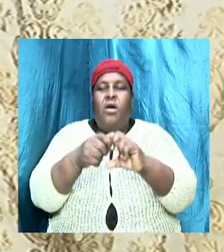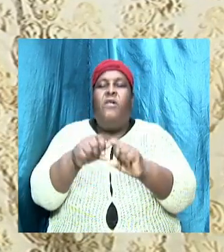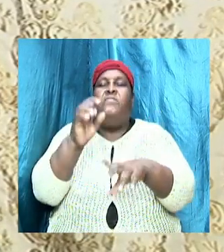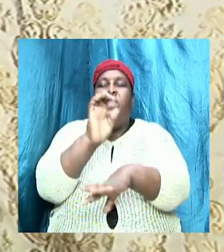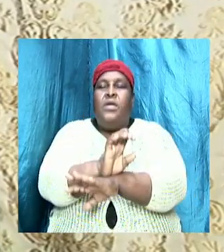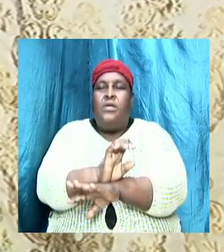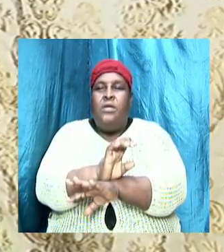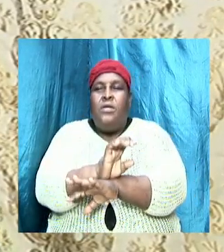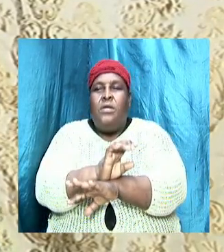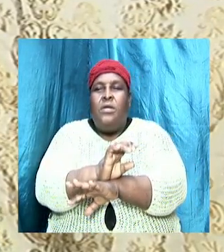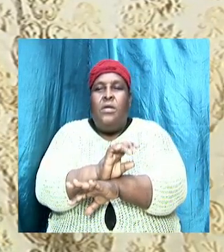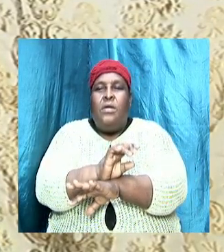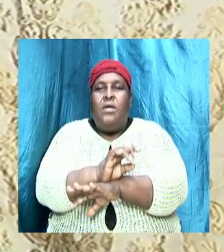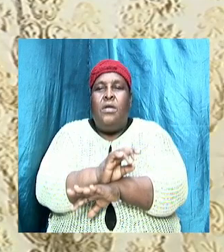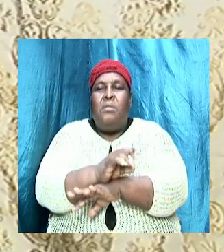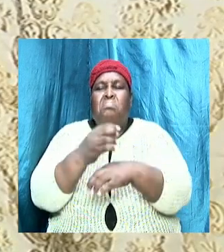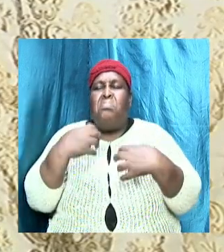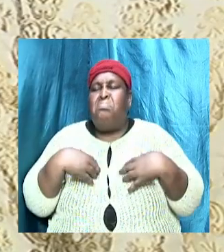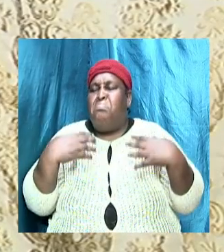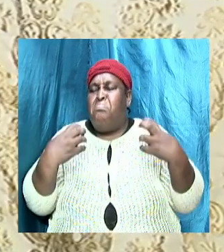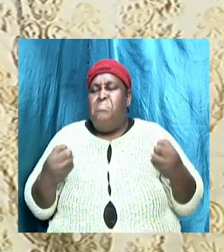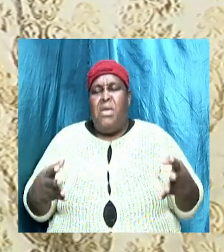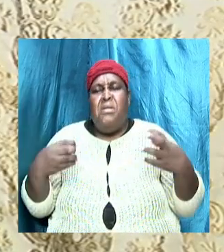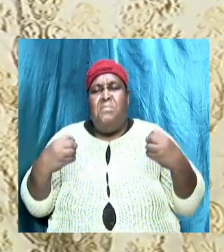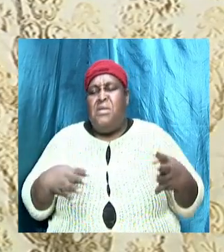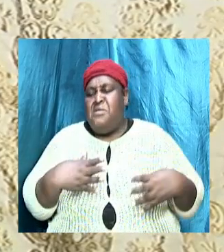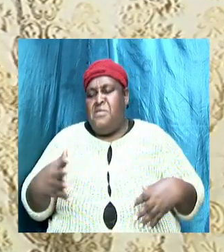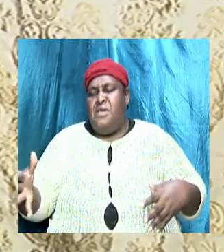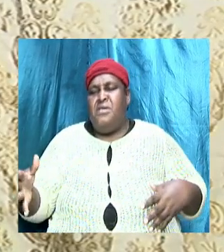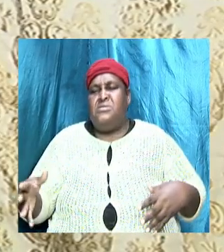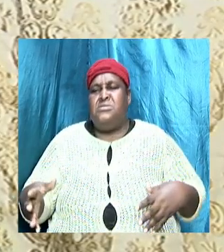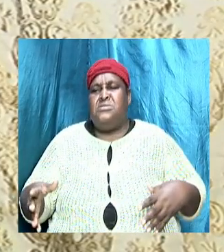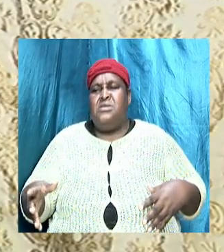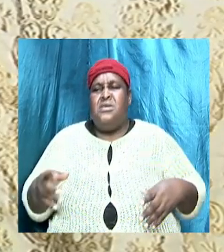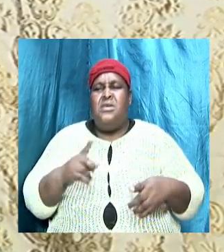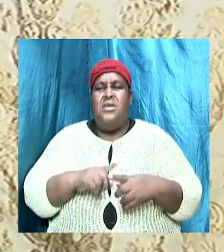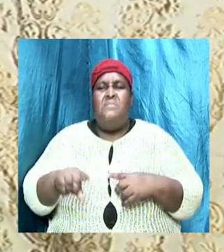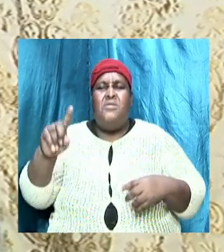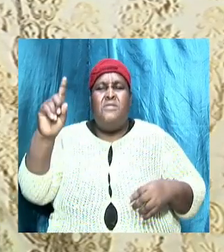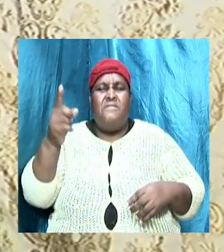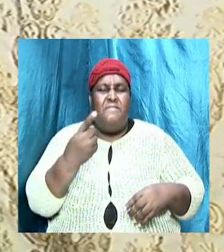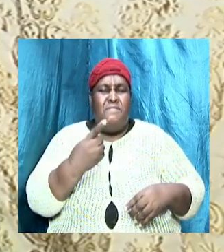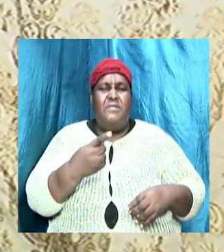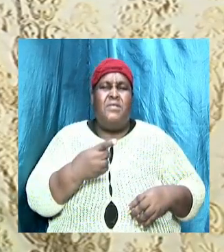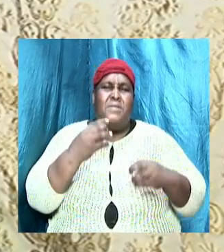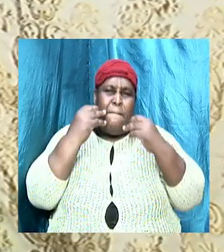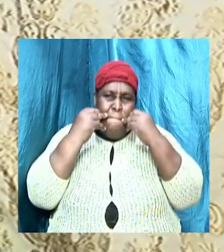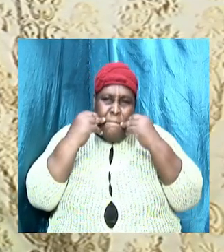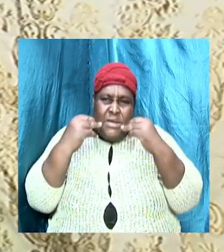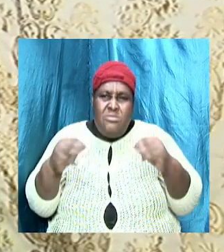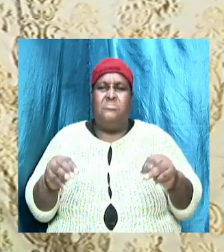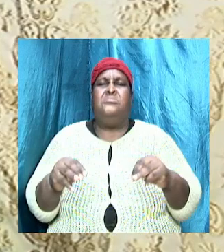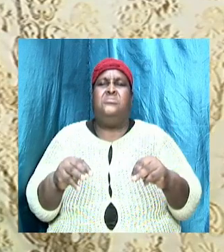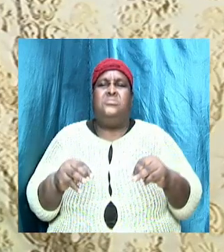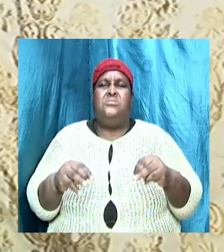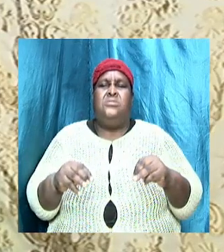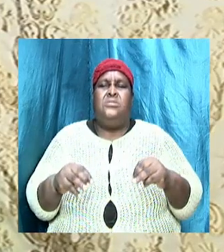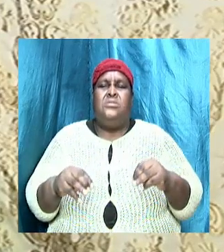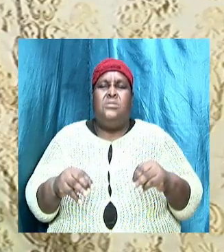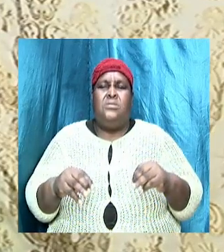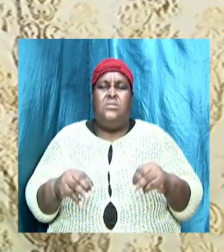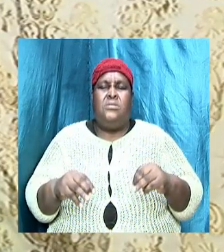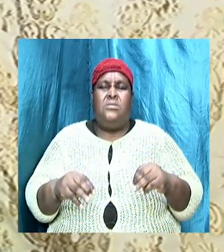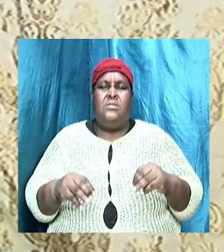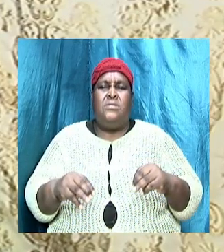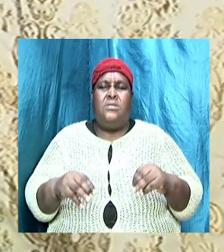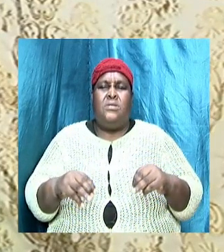It contains many elements, but the primary message should be found in 1